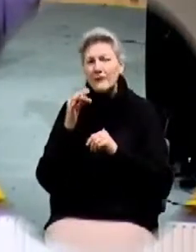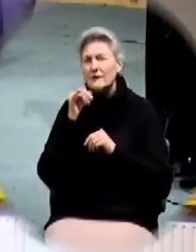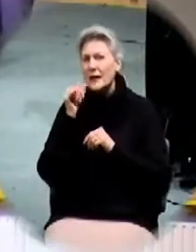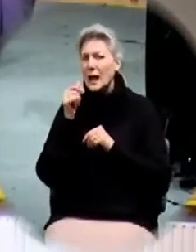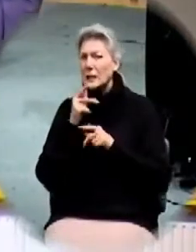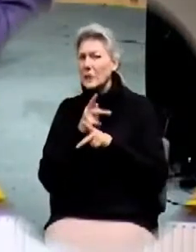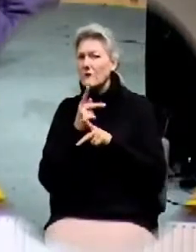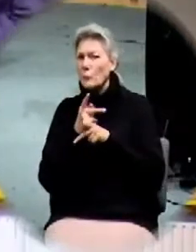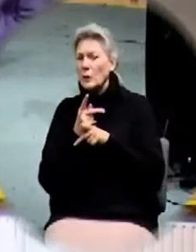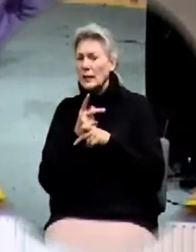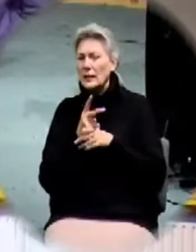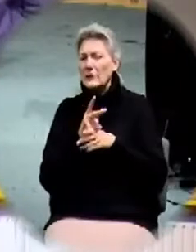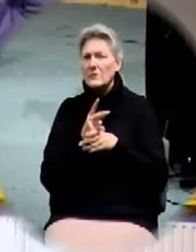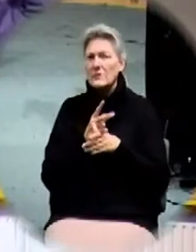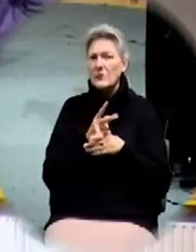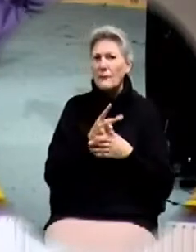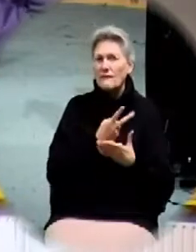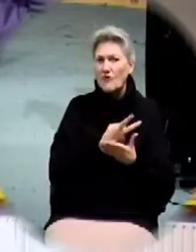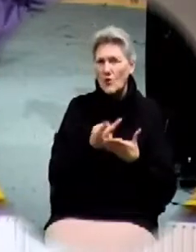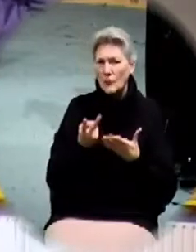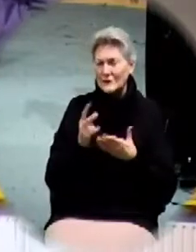same law spiritually.